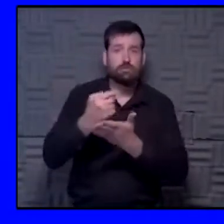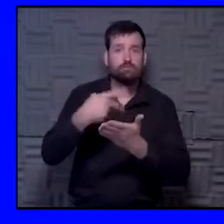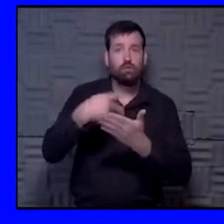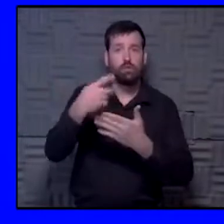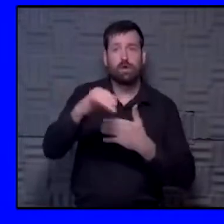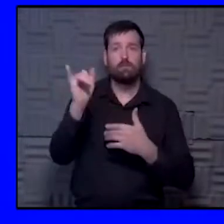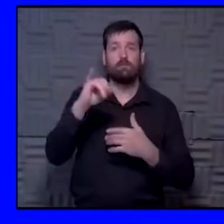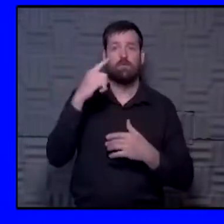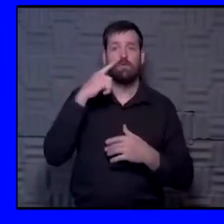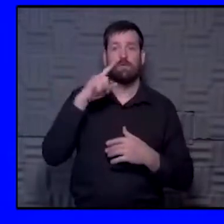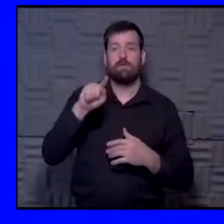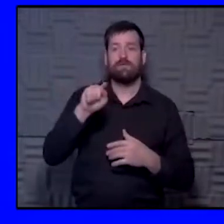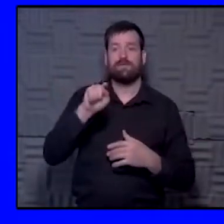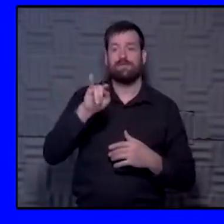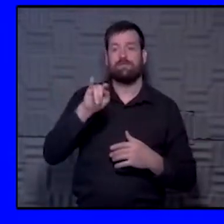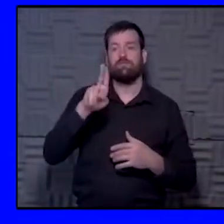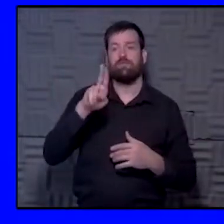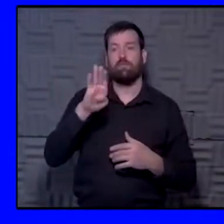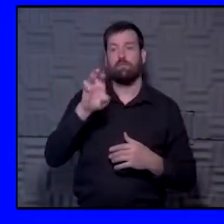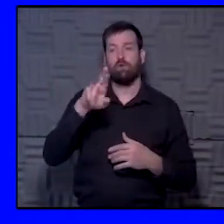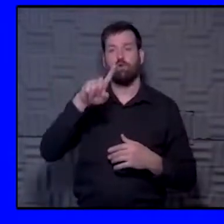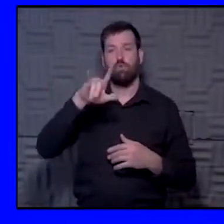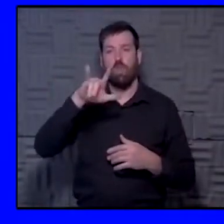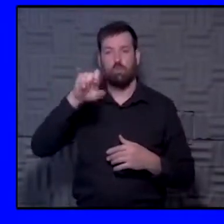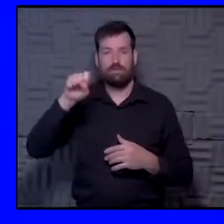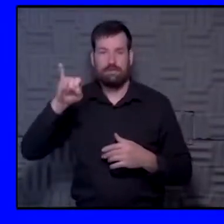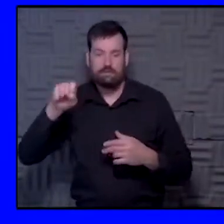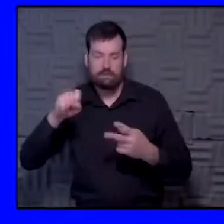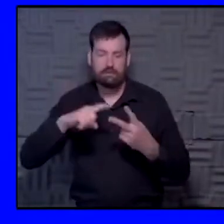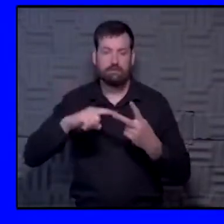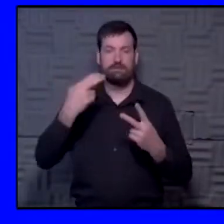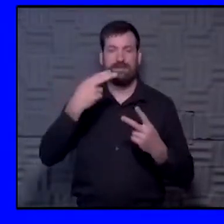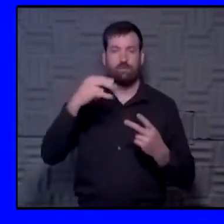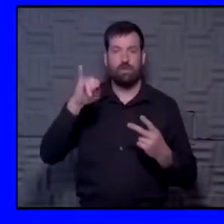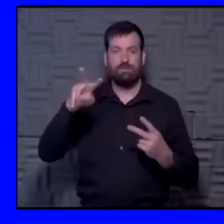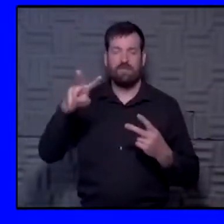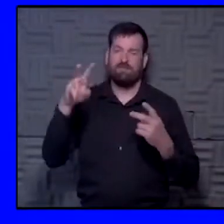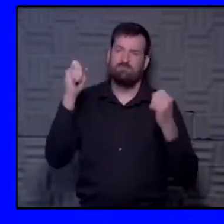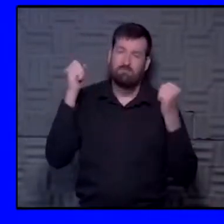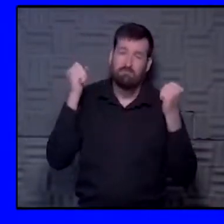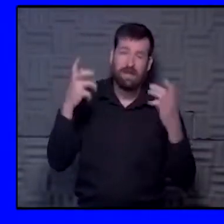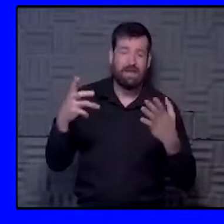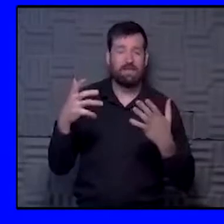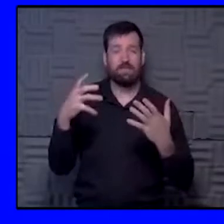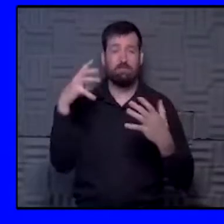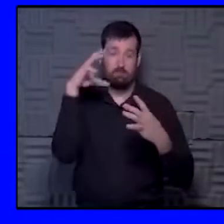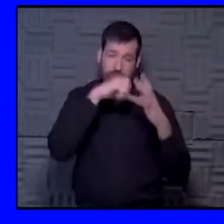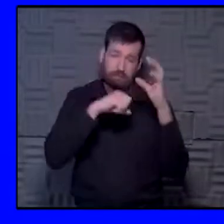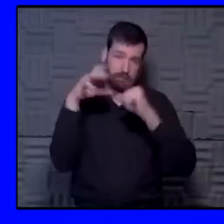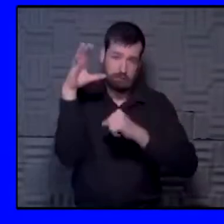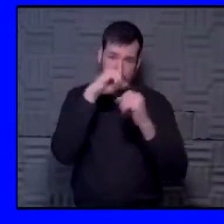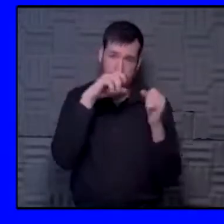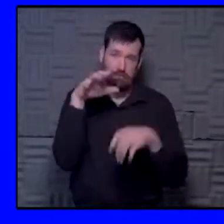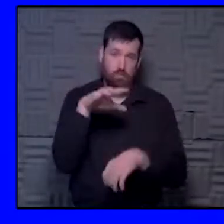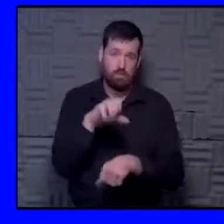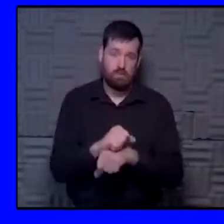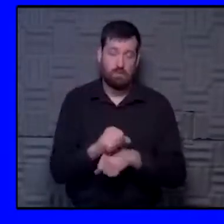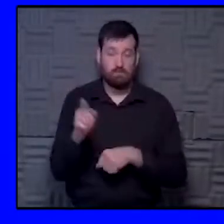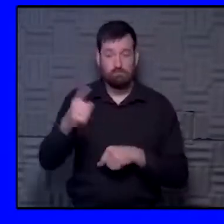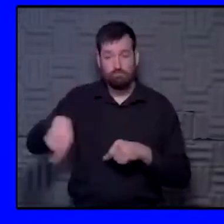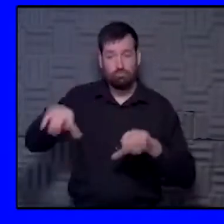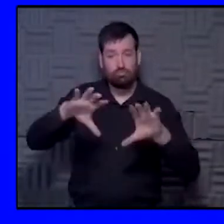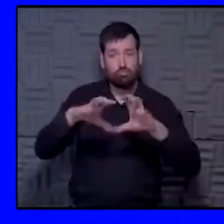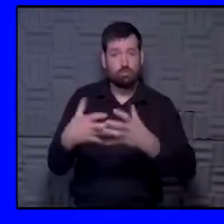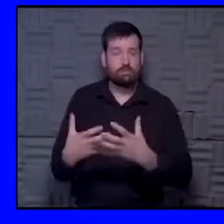things like tuberculosis and HIV. Huge gaps were formed because of the COVID pandemic as well because those groups and those people